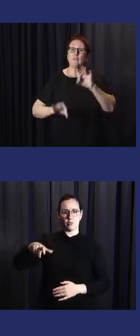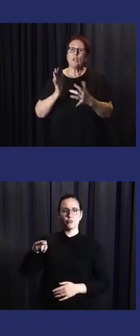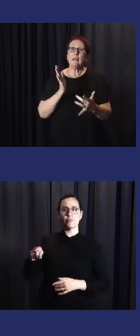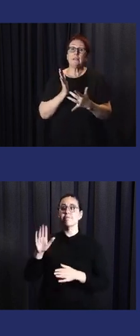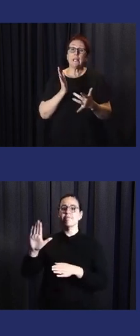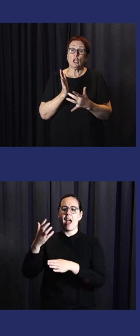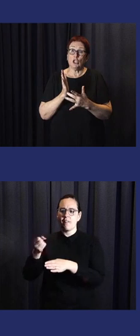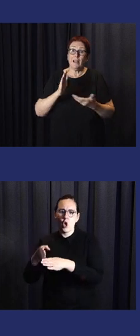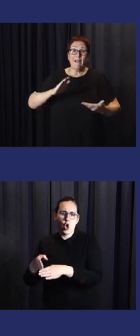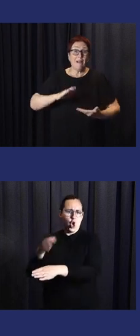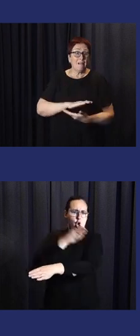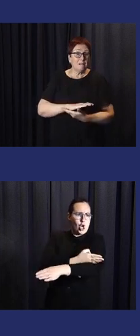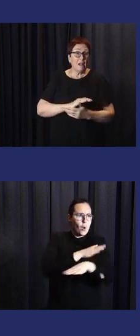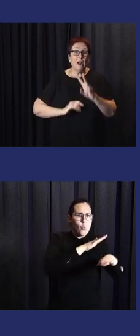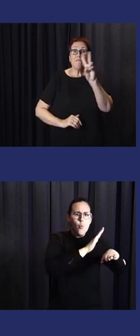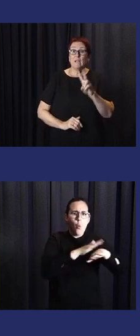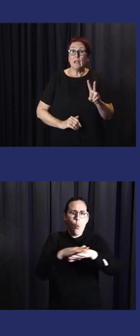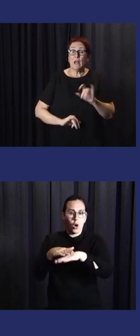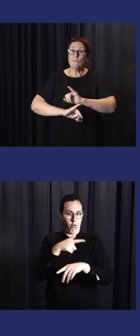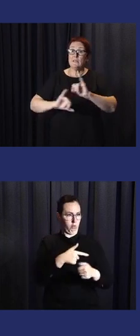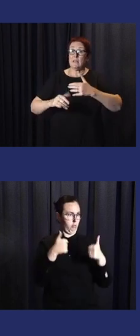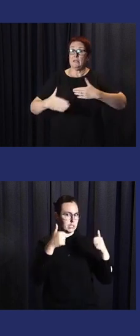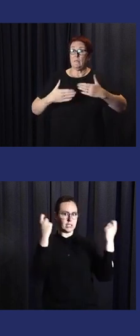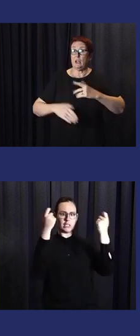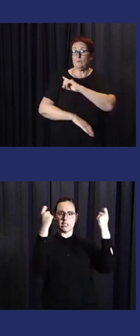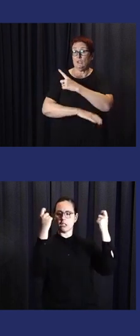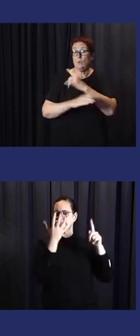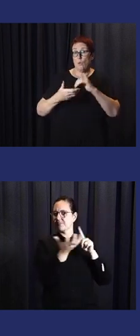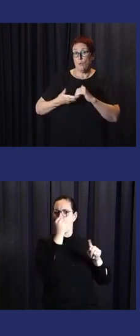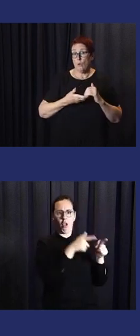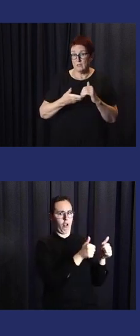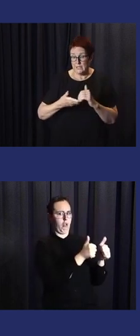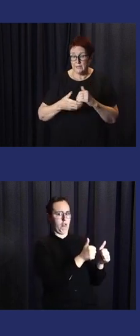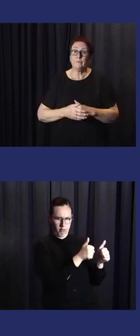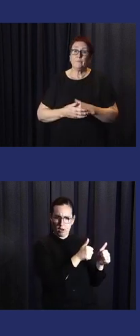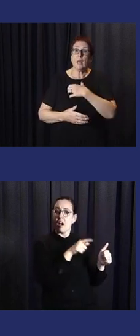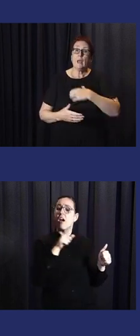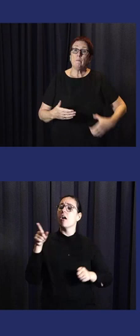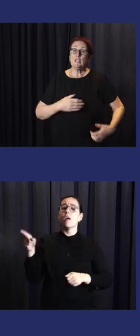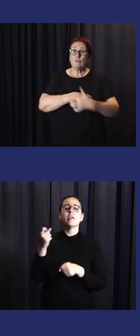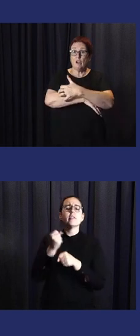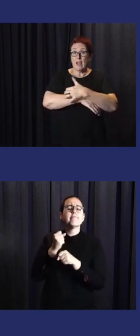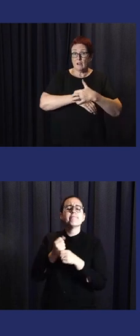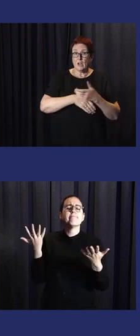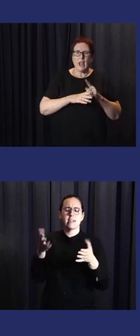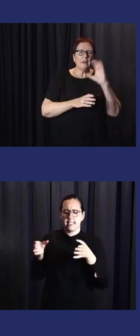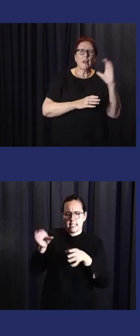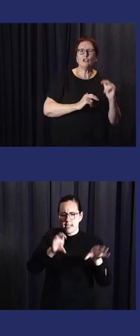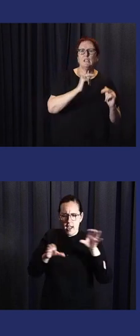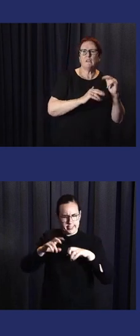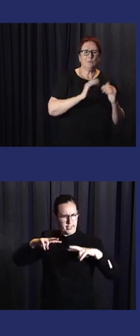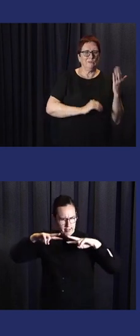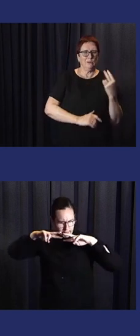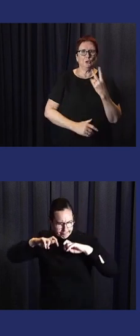early action. Dr. Na was appointed as the Director of Science, Technology and International Cooperation Department under the Vietnam